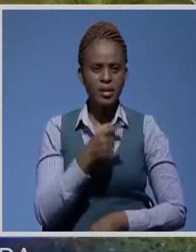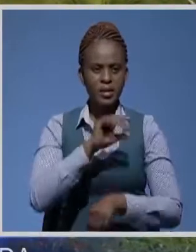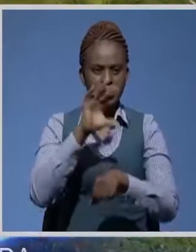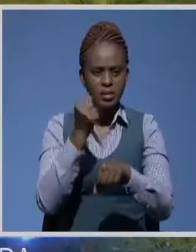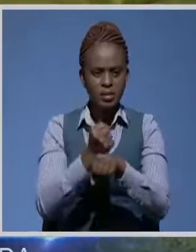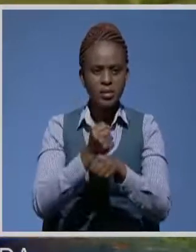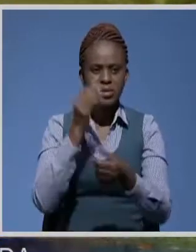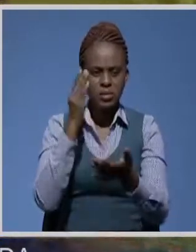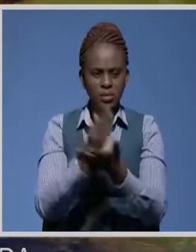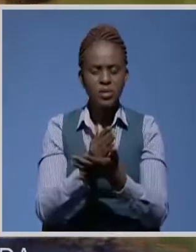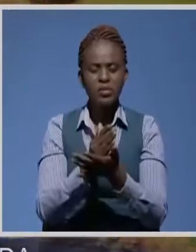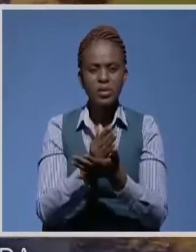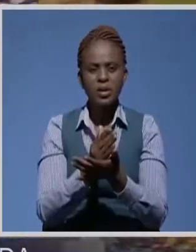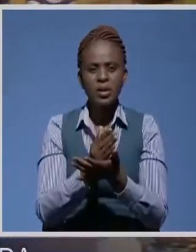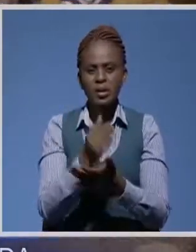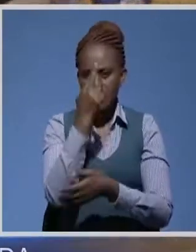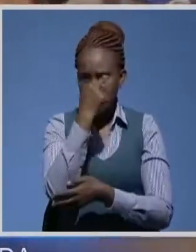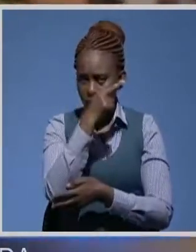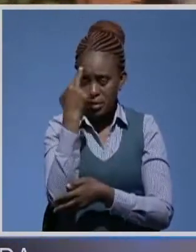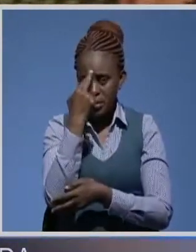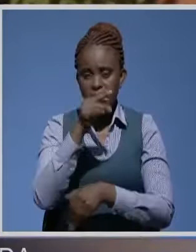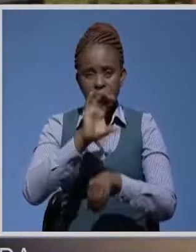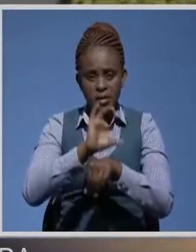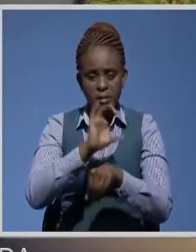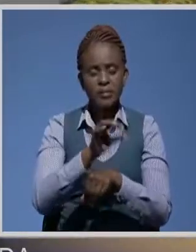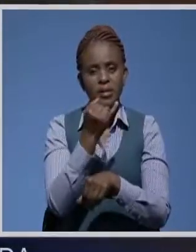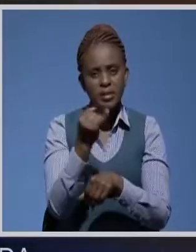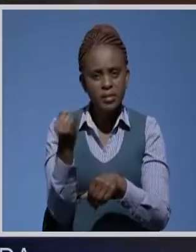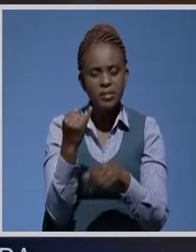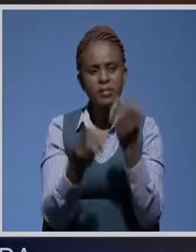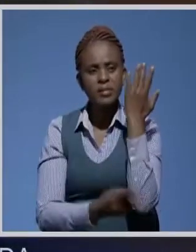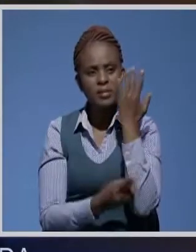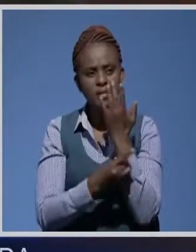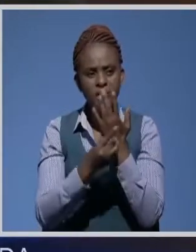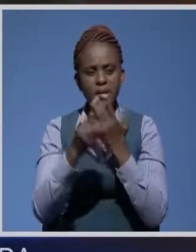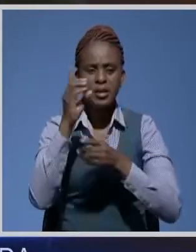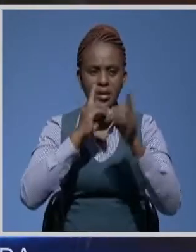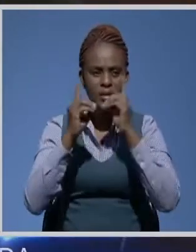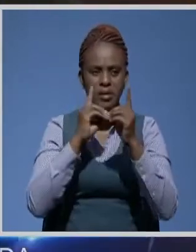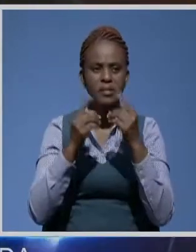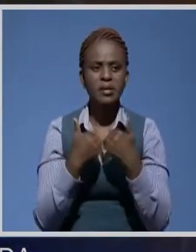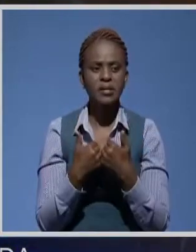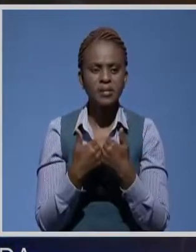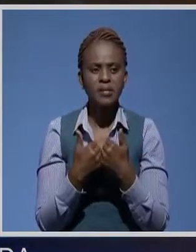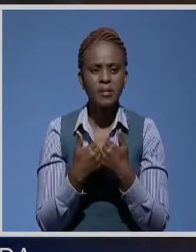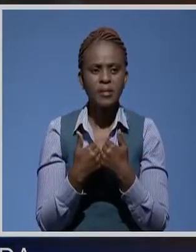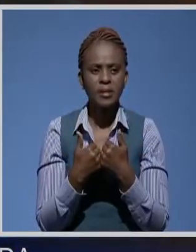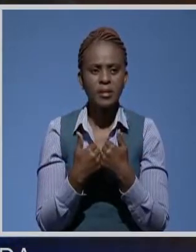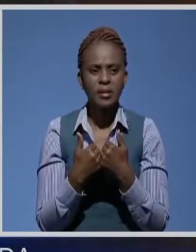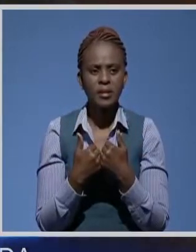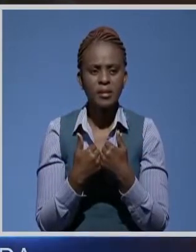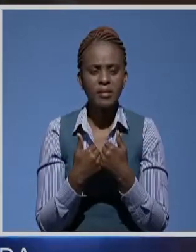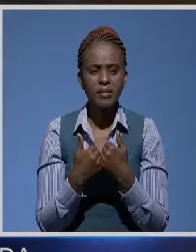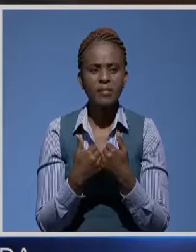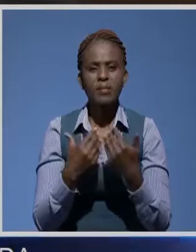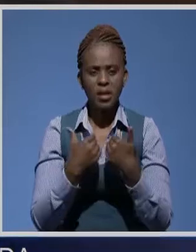stop was at St. Paul's Parish where issues of development were discussed. 235 kilometers of feeder